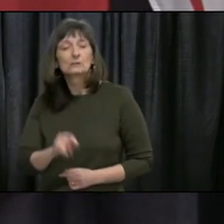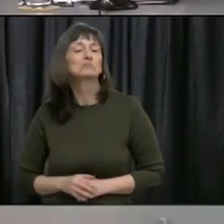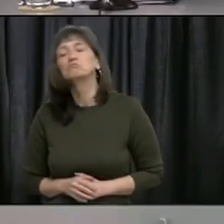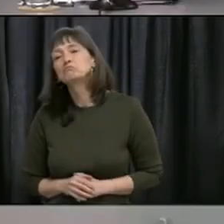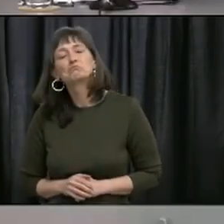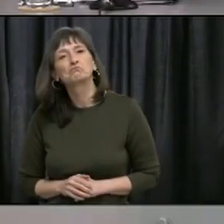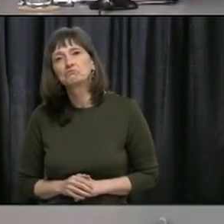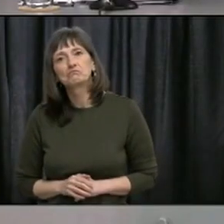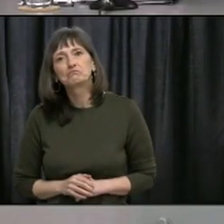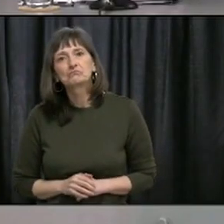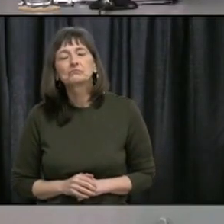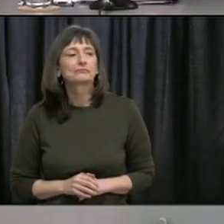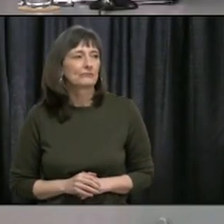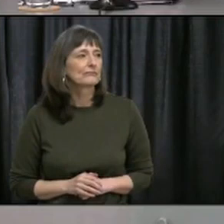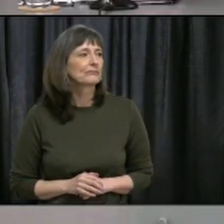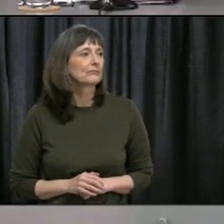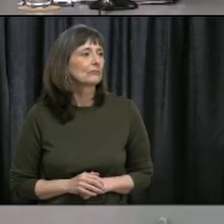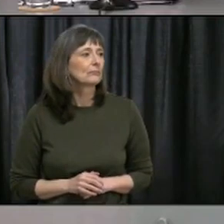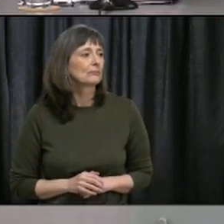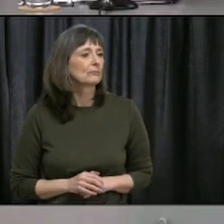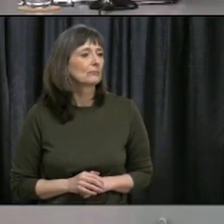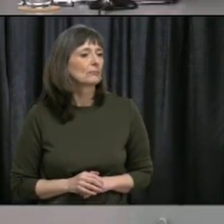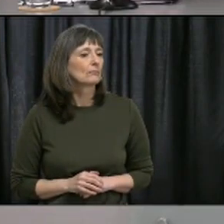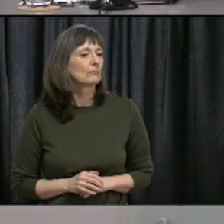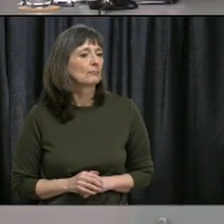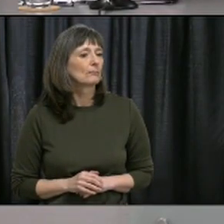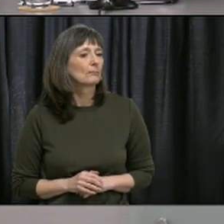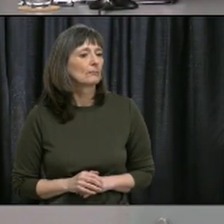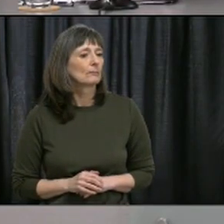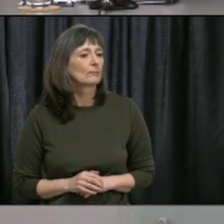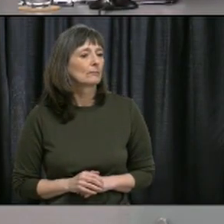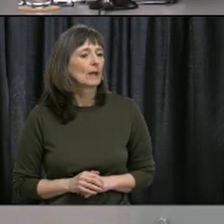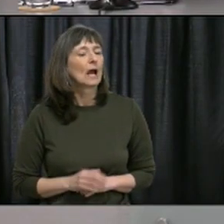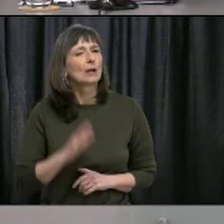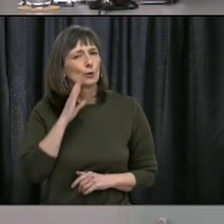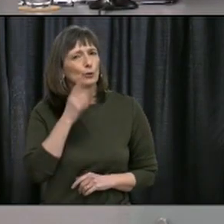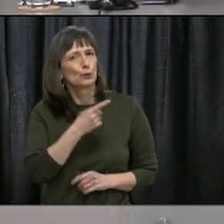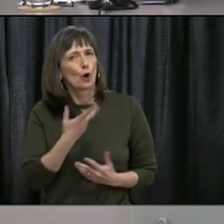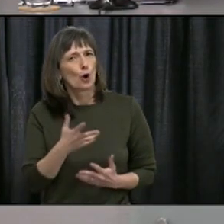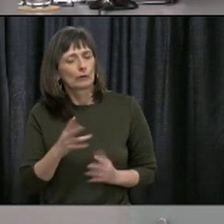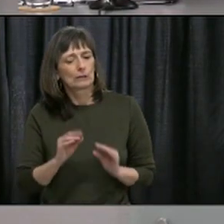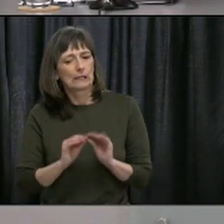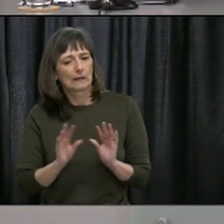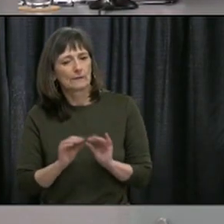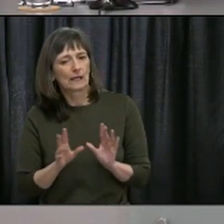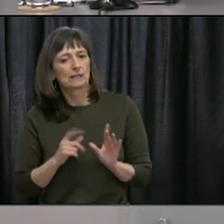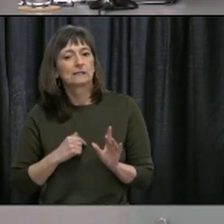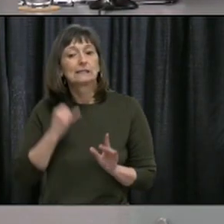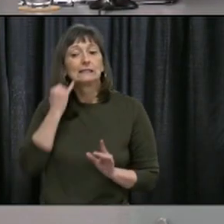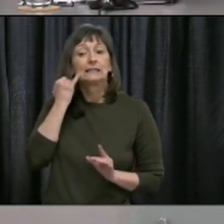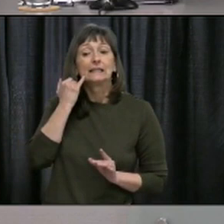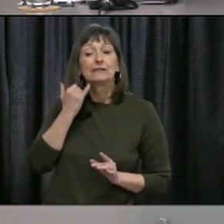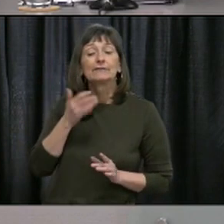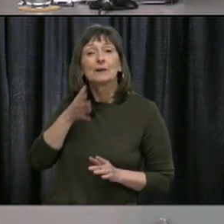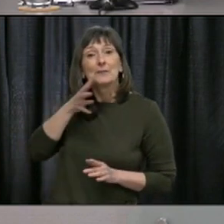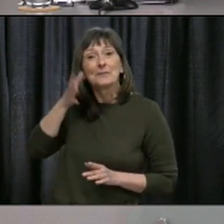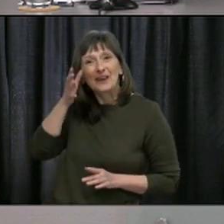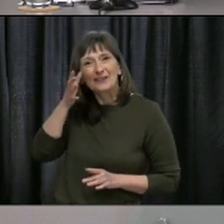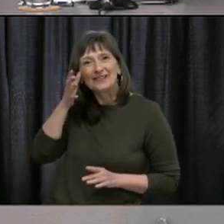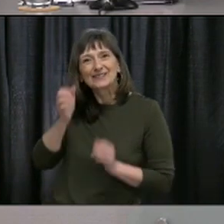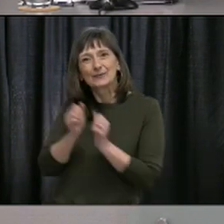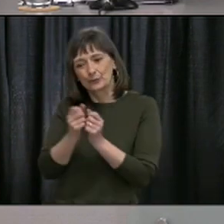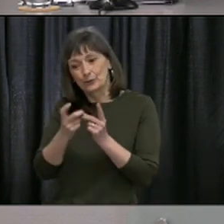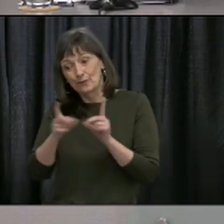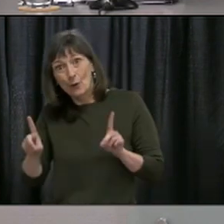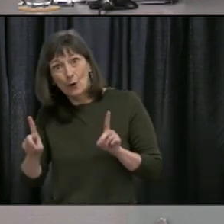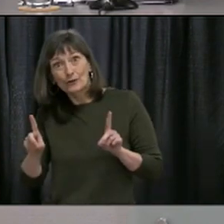Thank you. And I know there's been some clarification on this in terms of parents who share custody of children and blended families